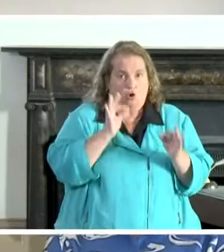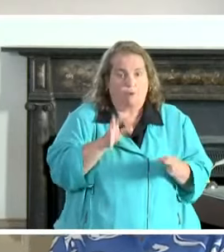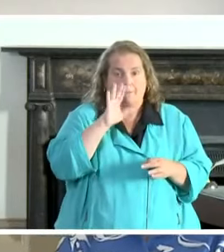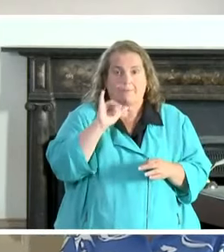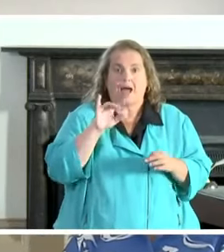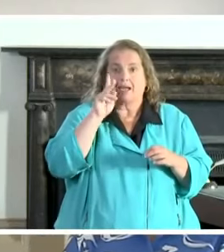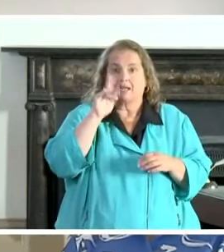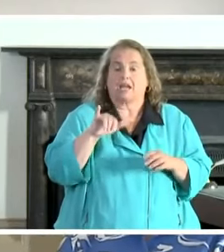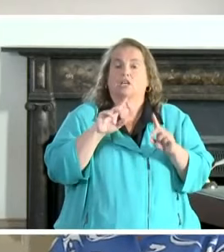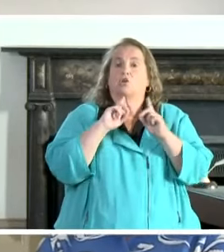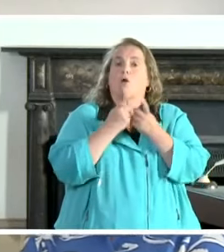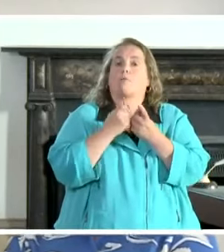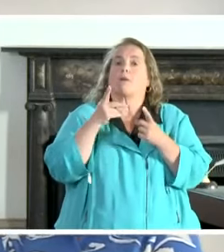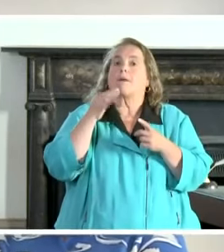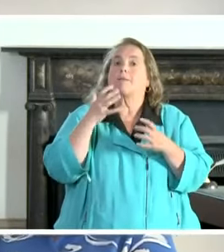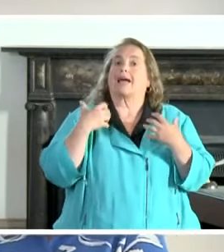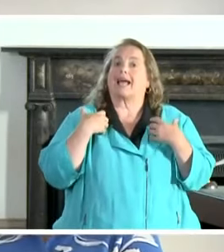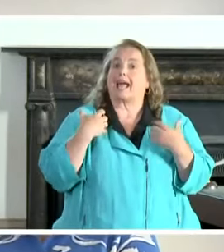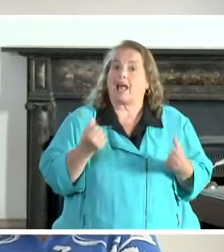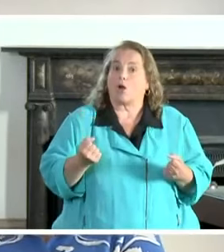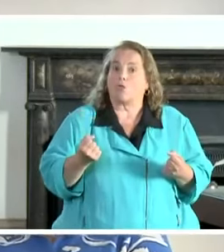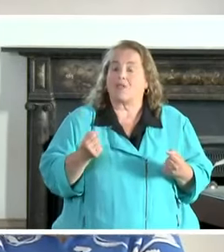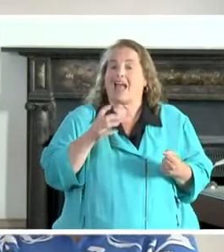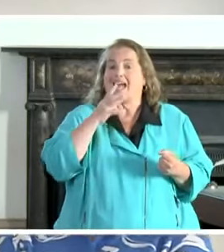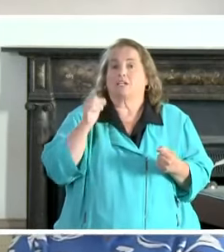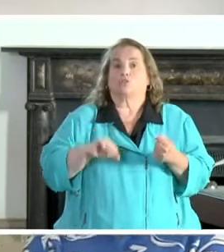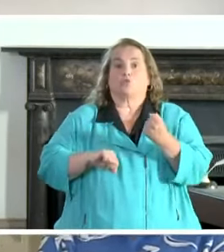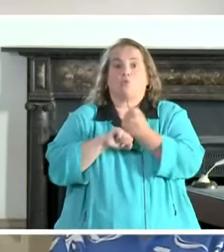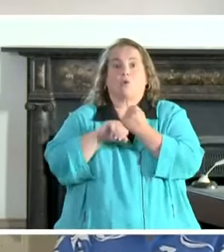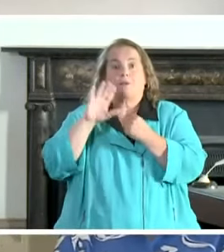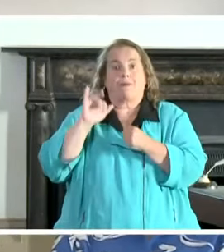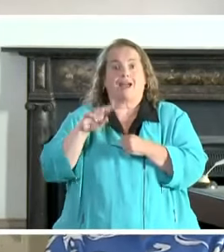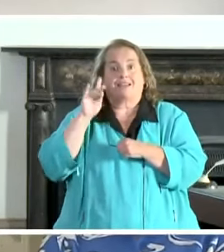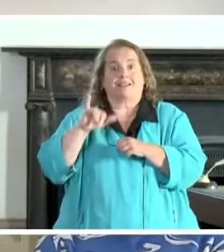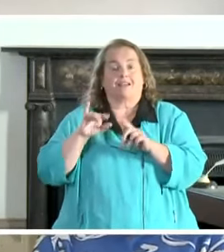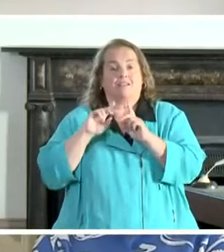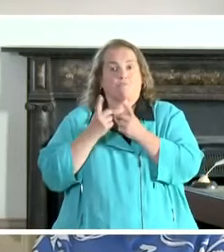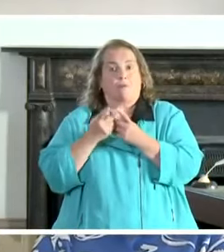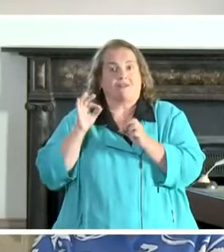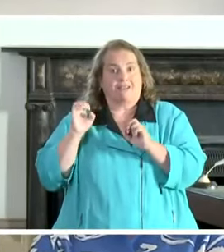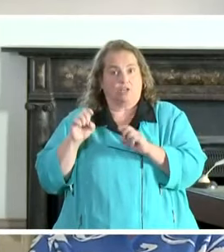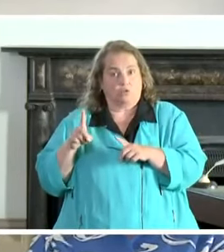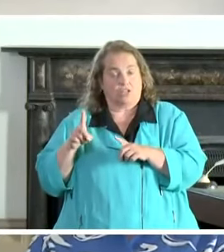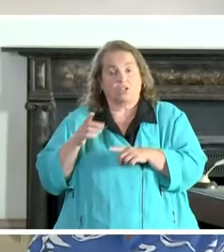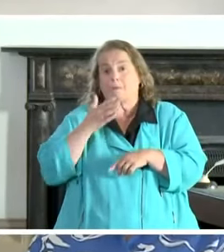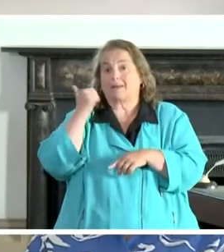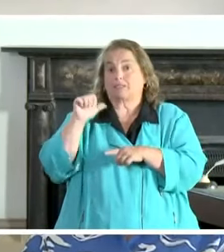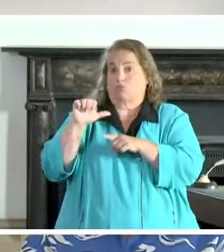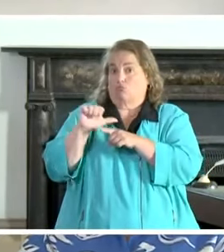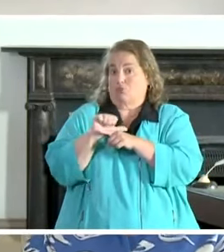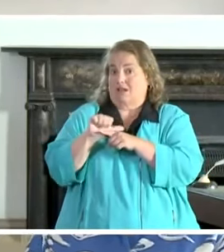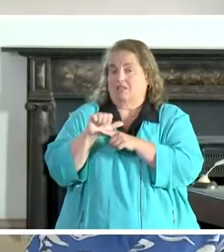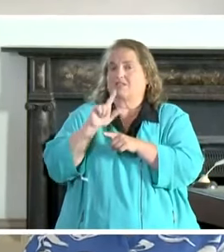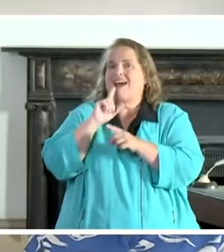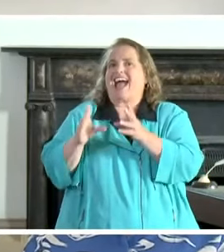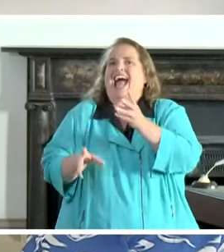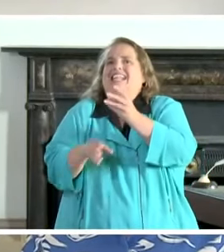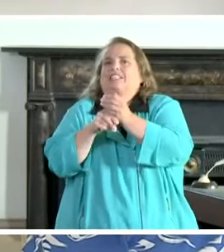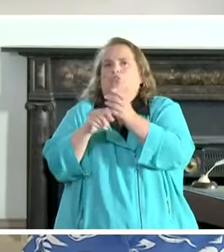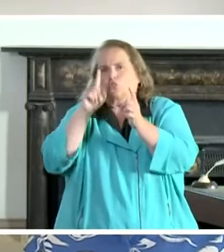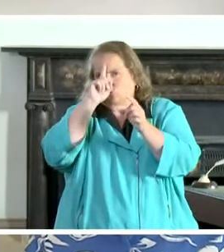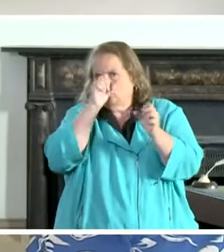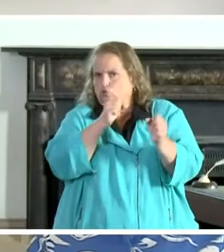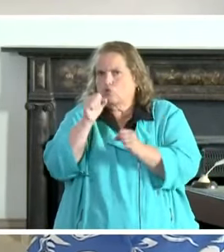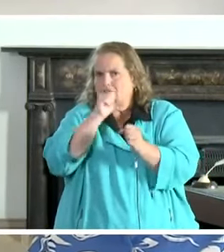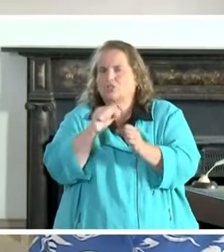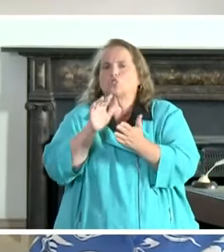Department of Public Health and supported by the Kentucky Department of Education. Best practices are additional strategies that